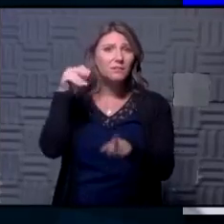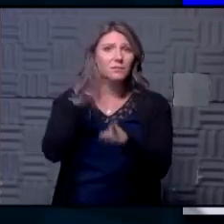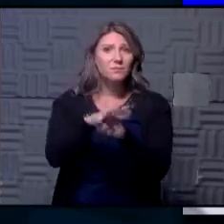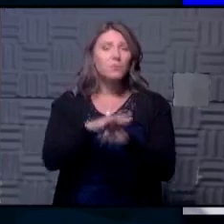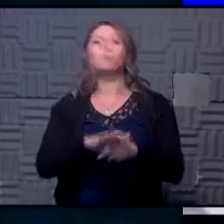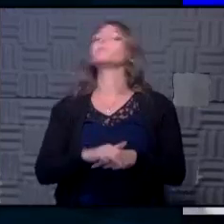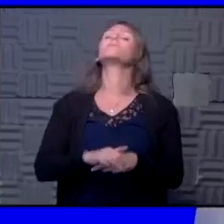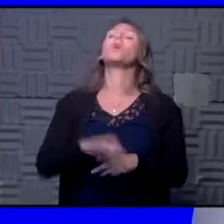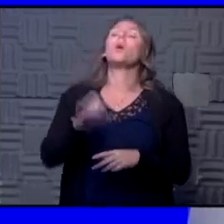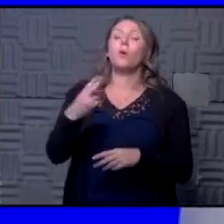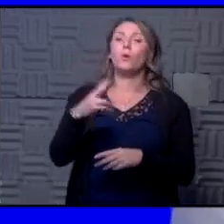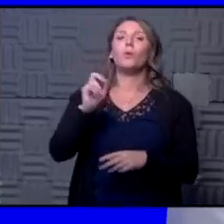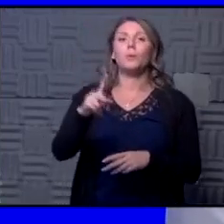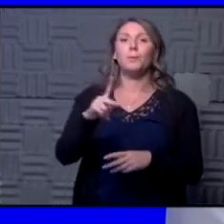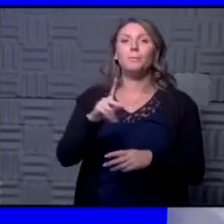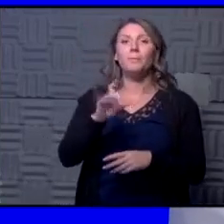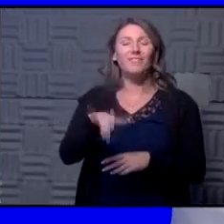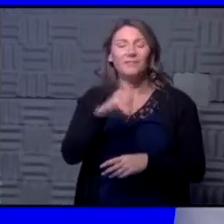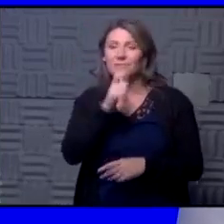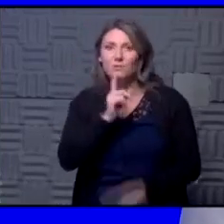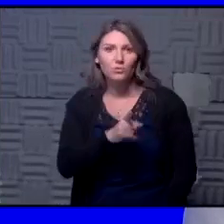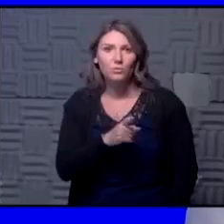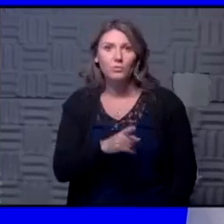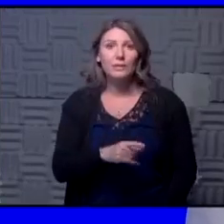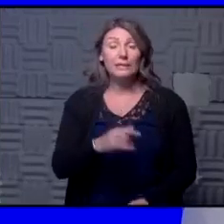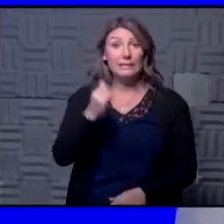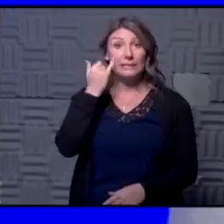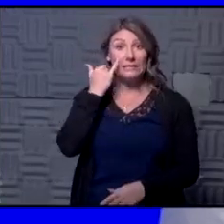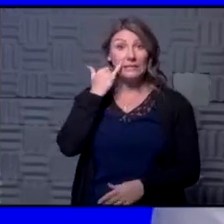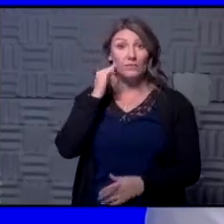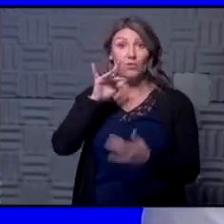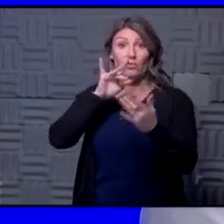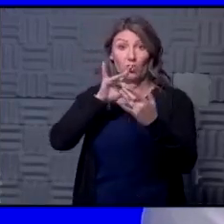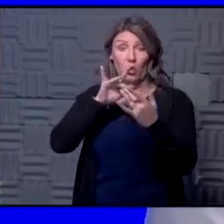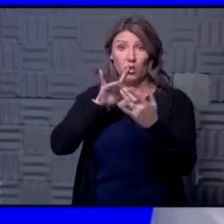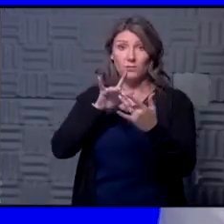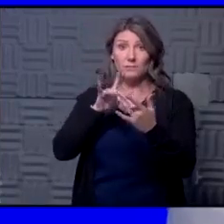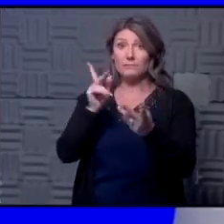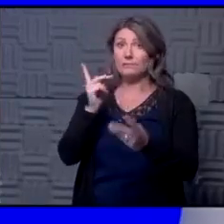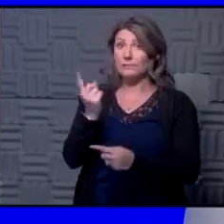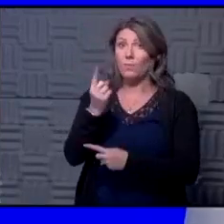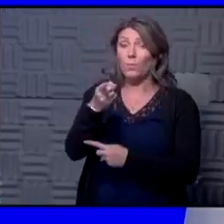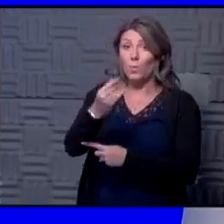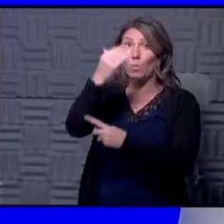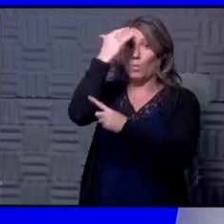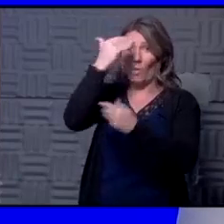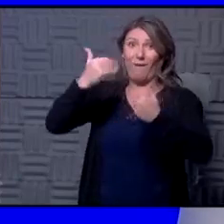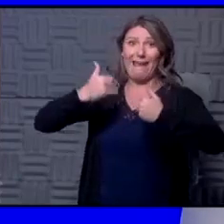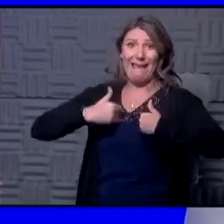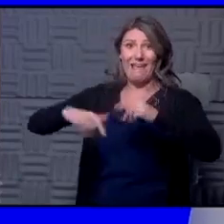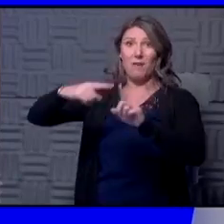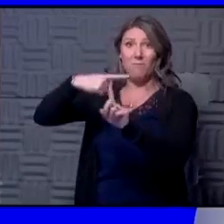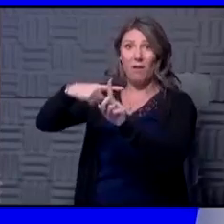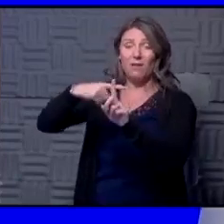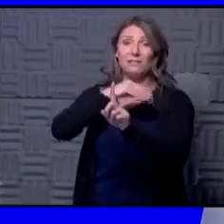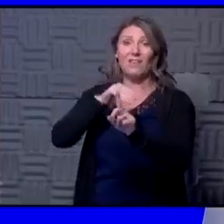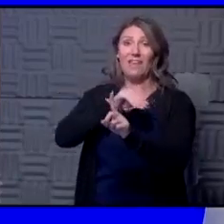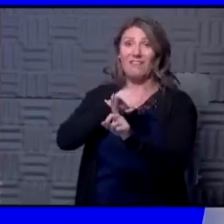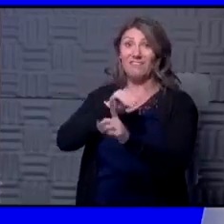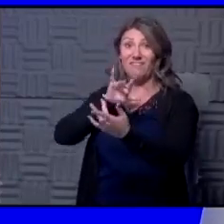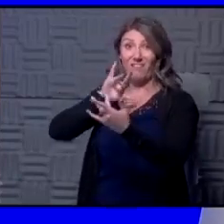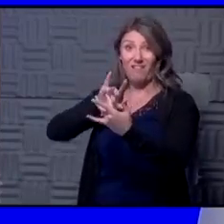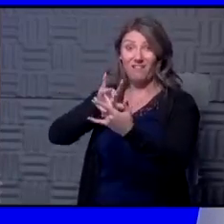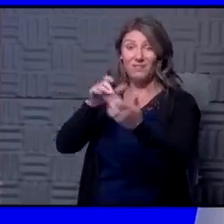so so that isn't true so if you are a contact of a known case of somebody you know has it and you've been in contact with them